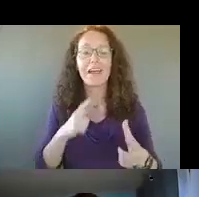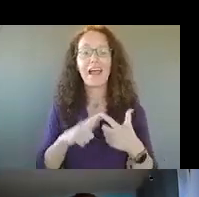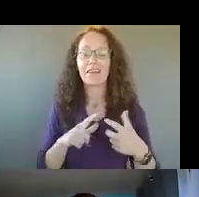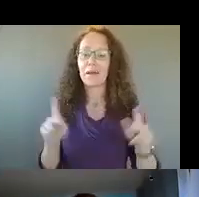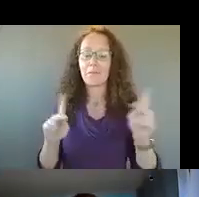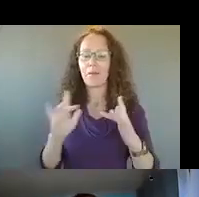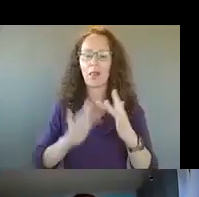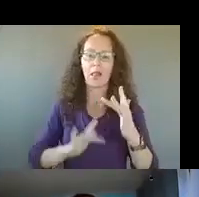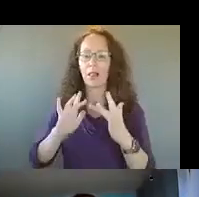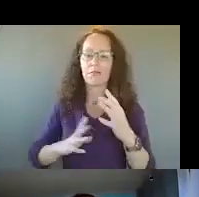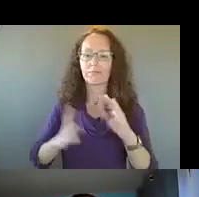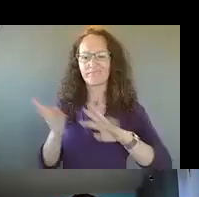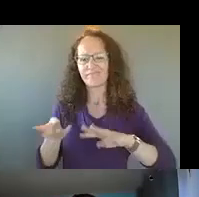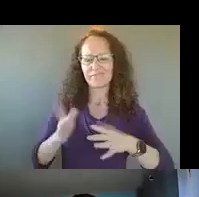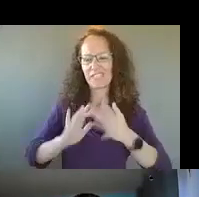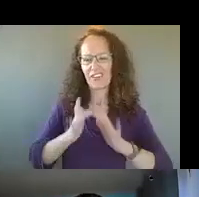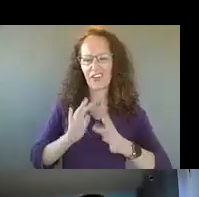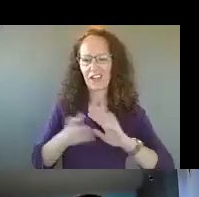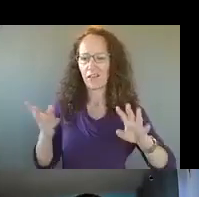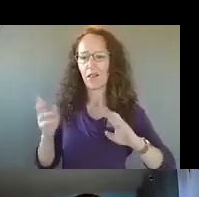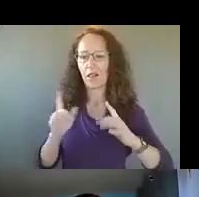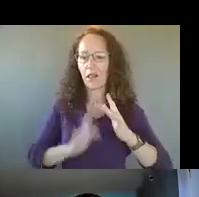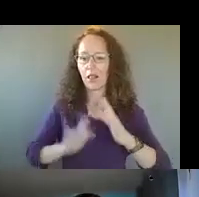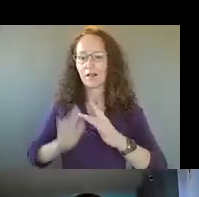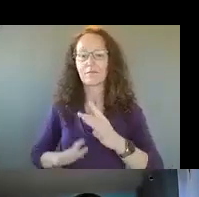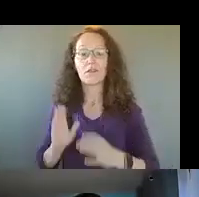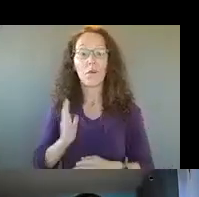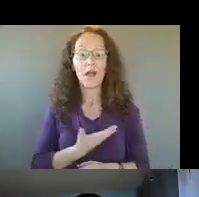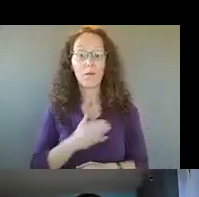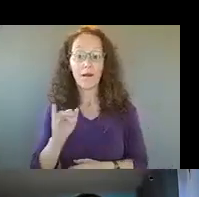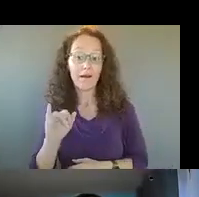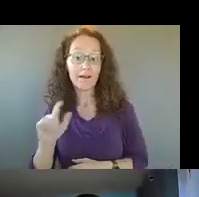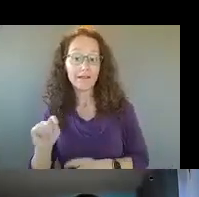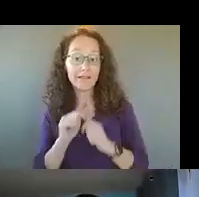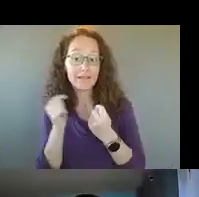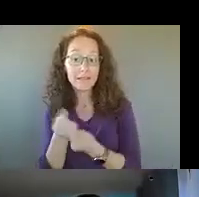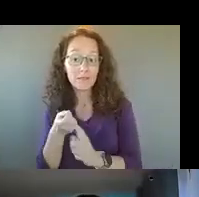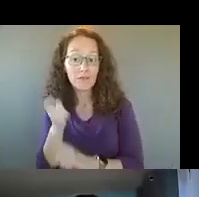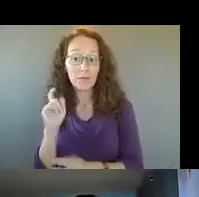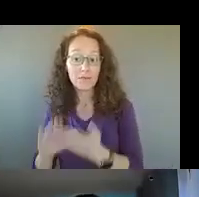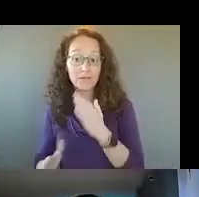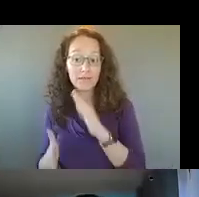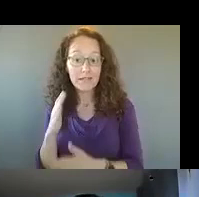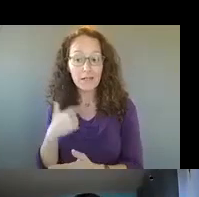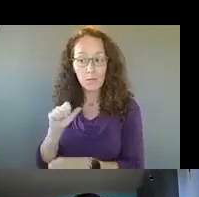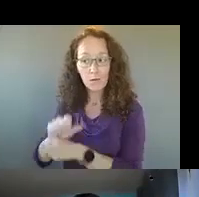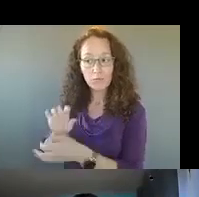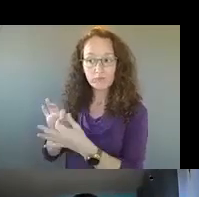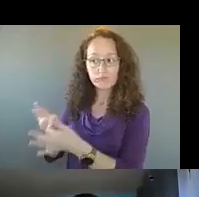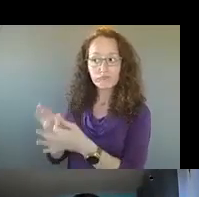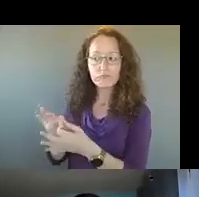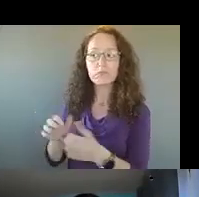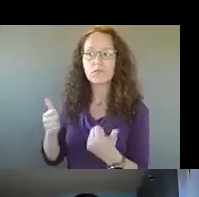for folks. And we worked with our IT teams at the city to troubleshoot those issues, as well